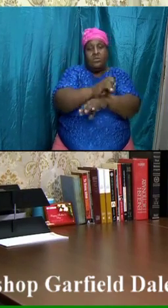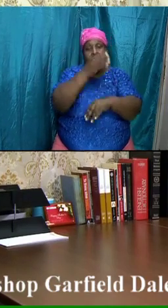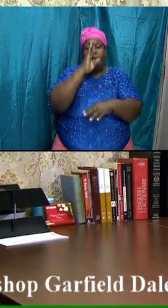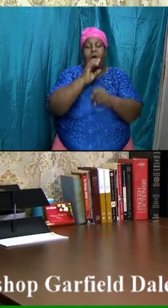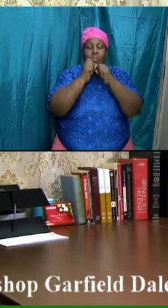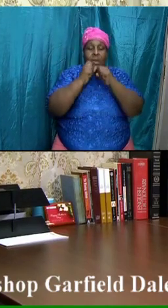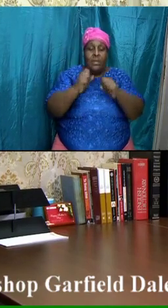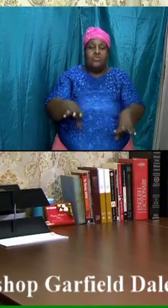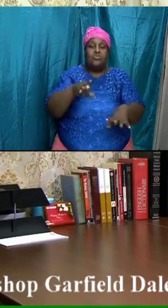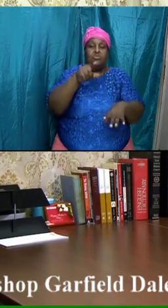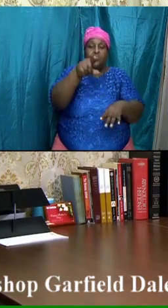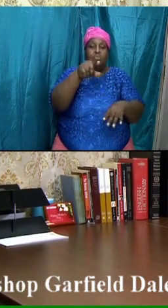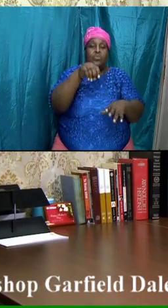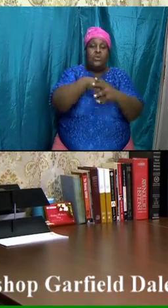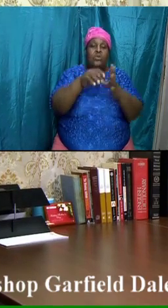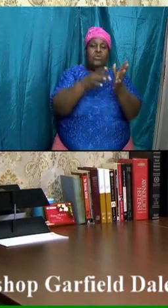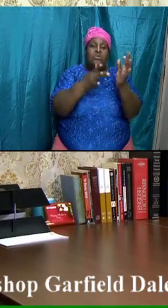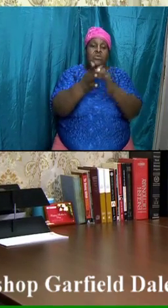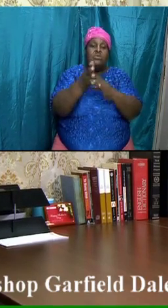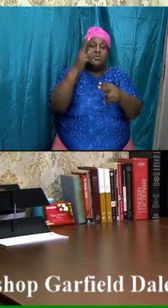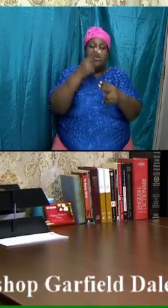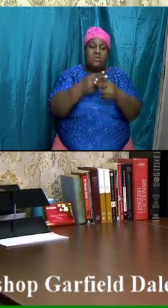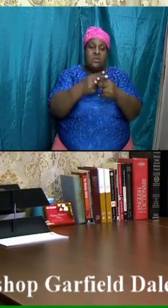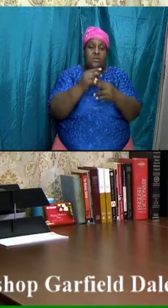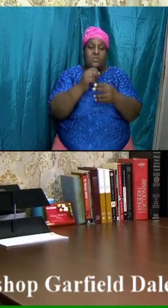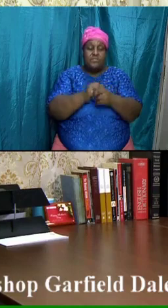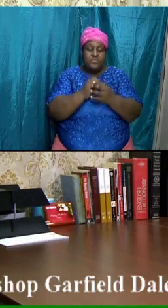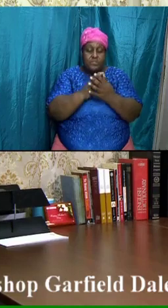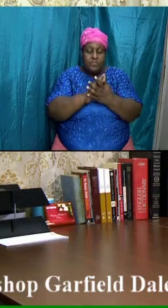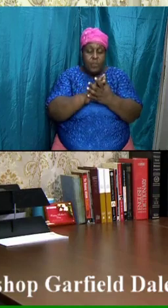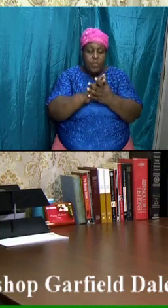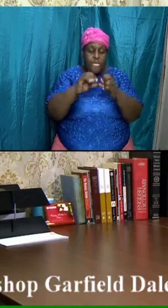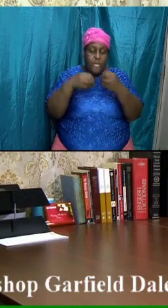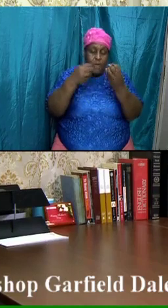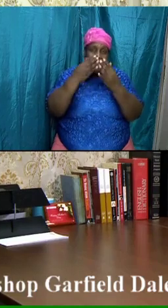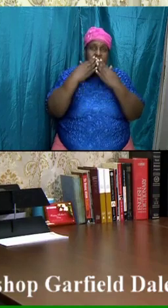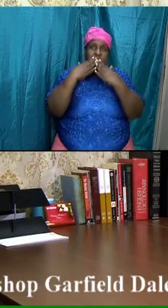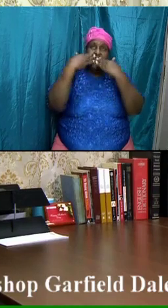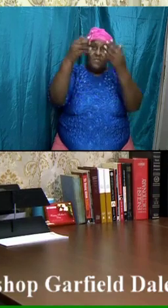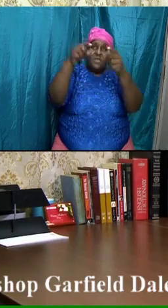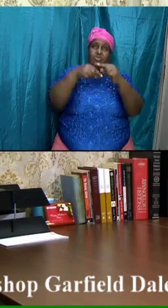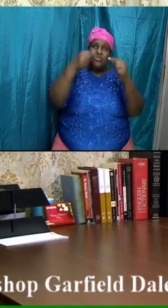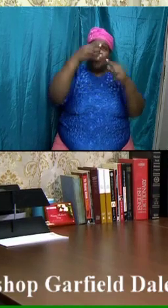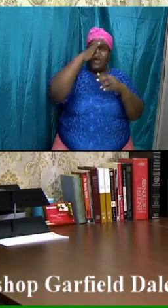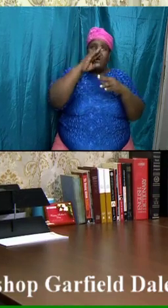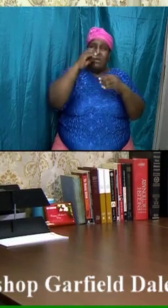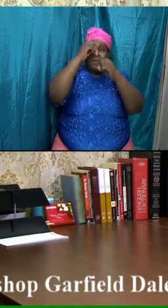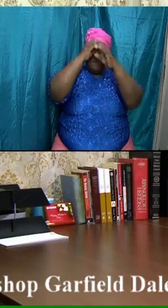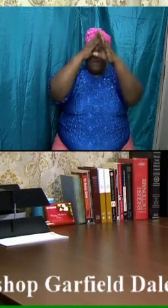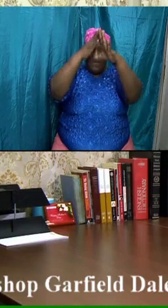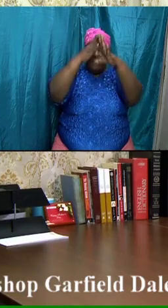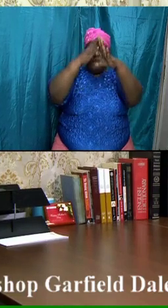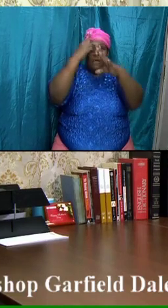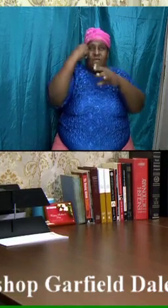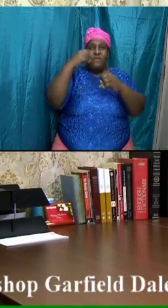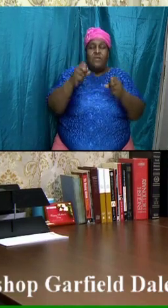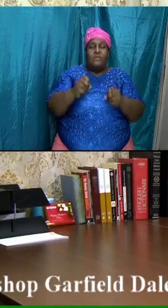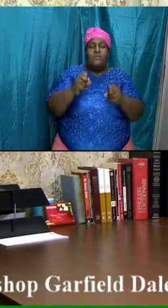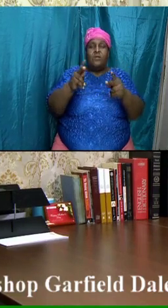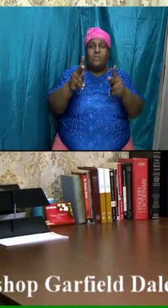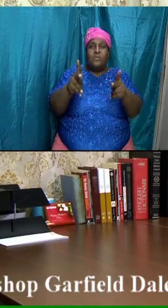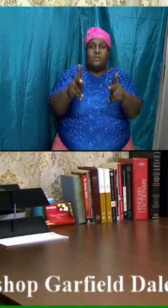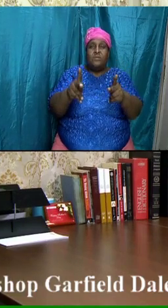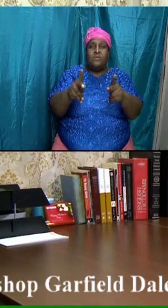you in Jesus name let us pray we give you thanks again great God our Father for this opportunity